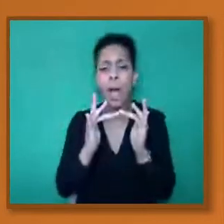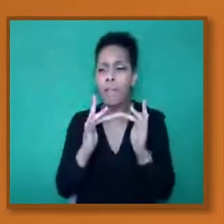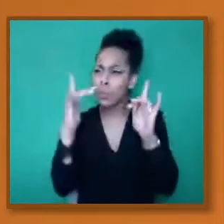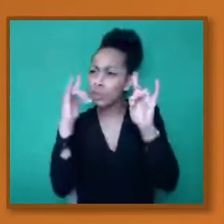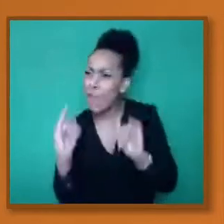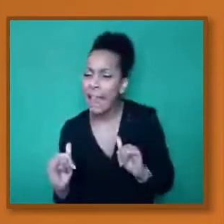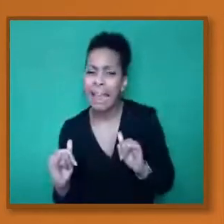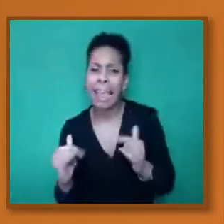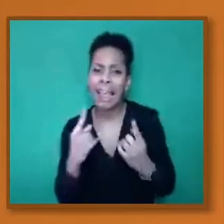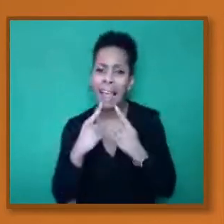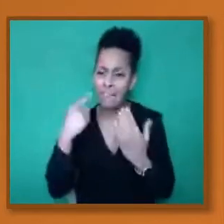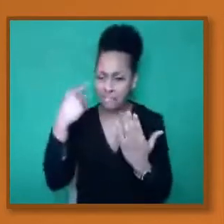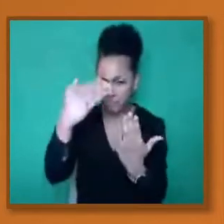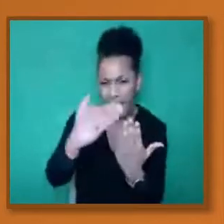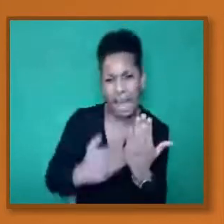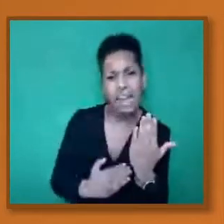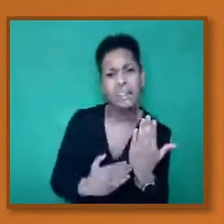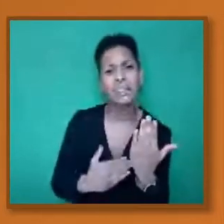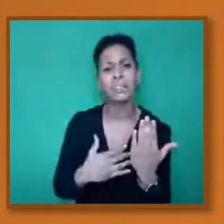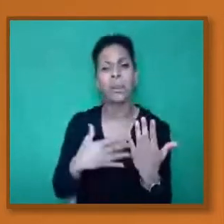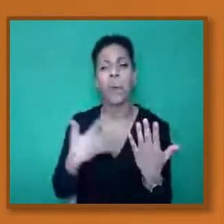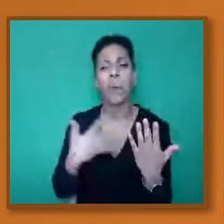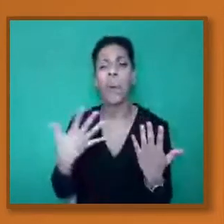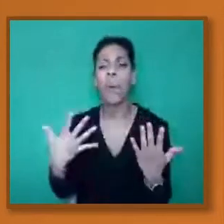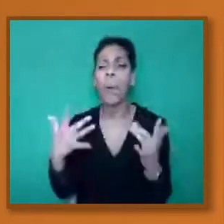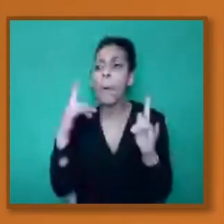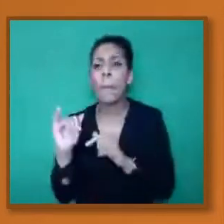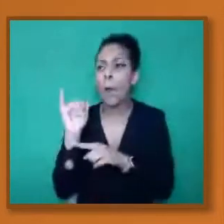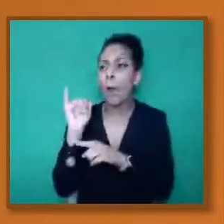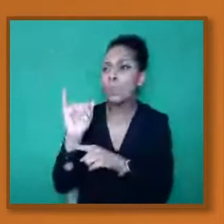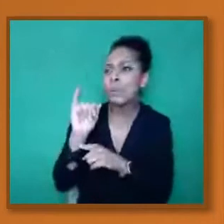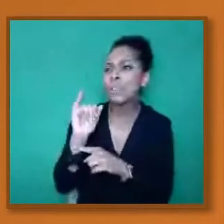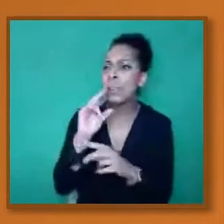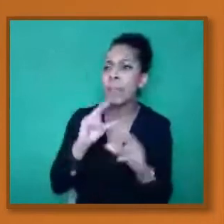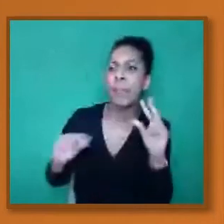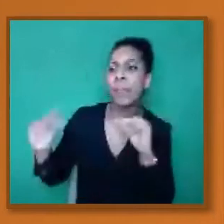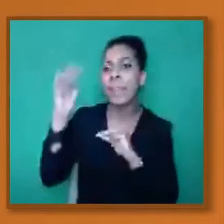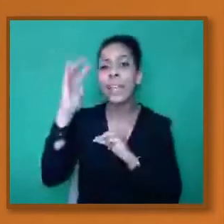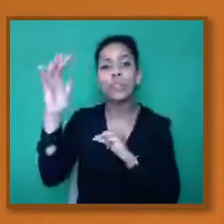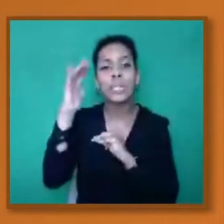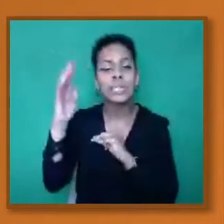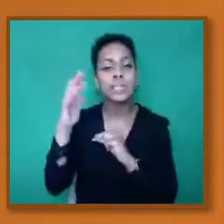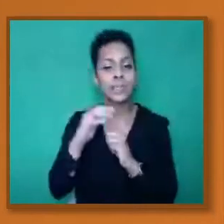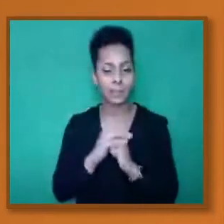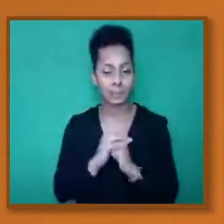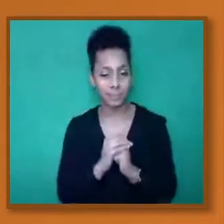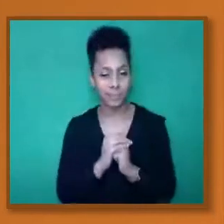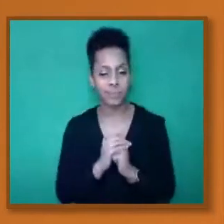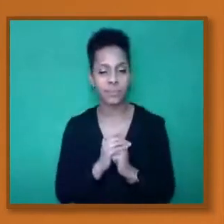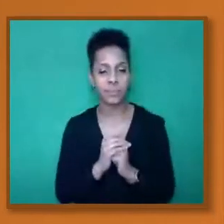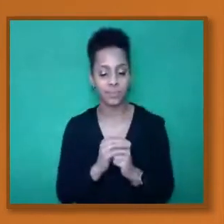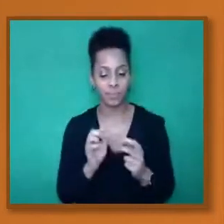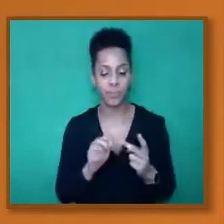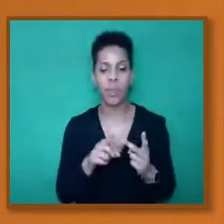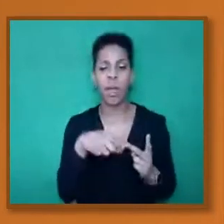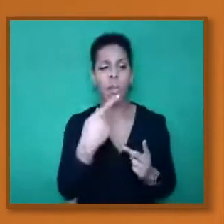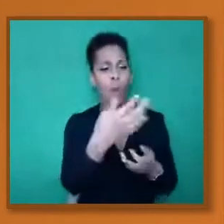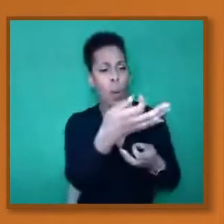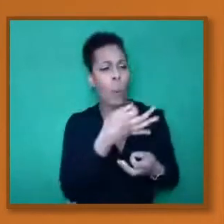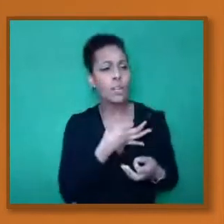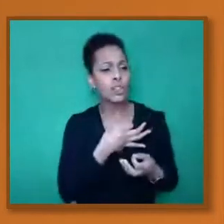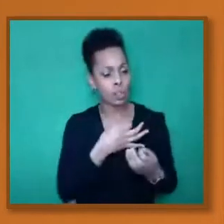the vaccine? How many pandemics, that's the first one. The second one, how many pandemics